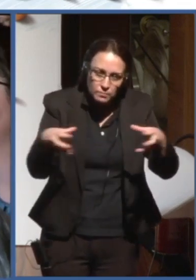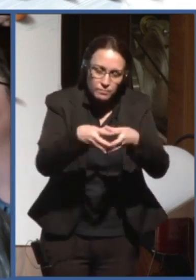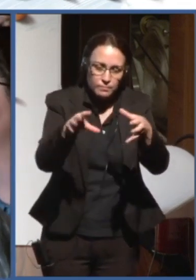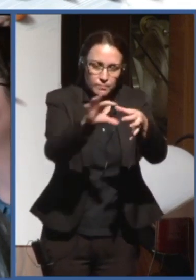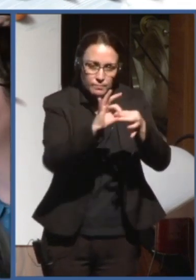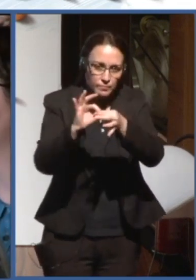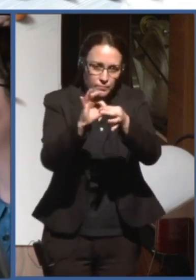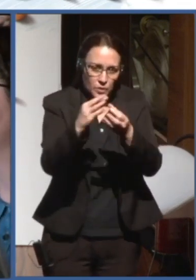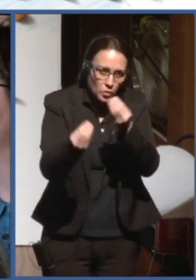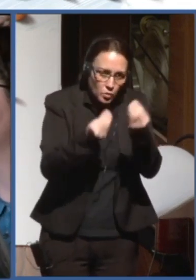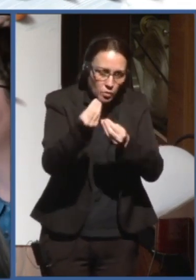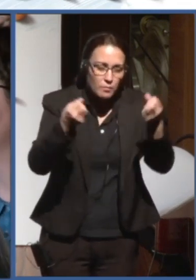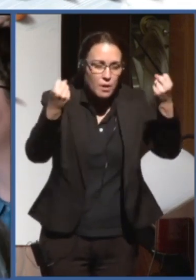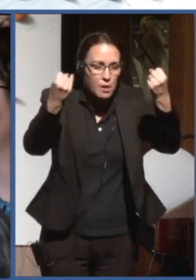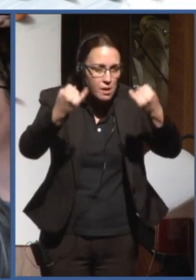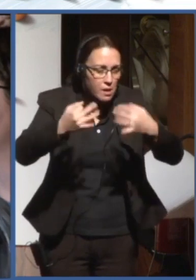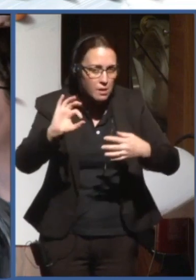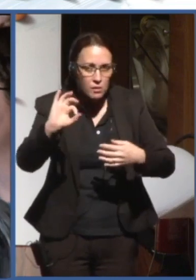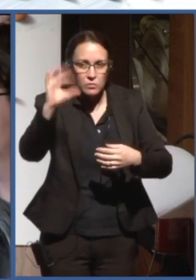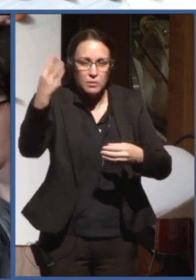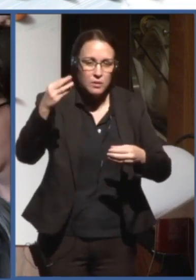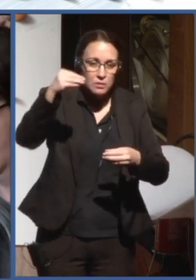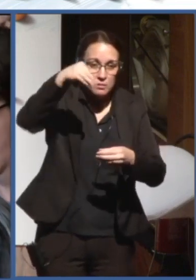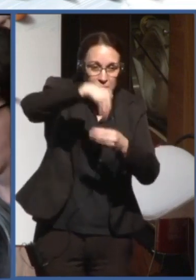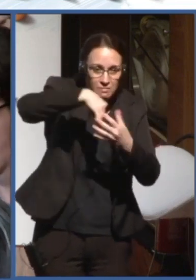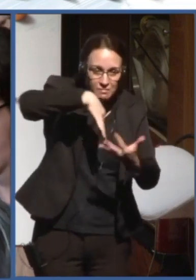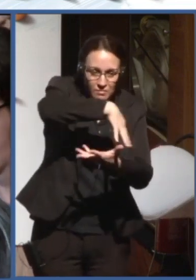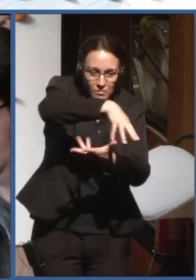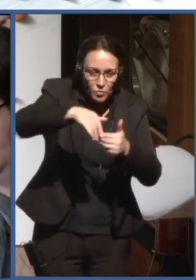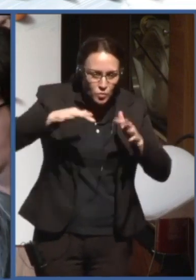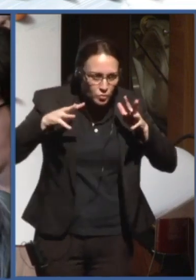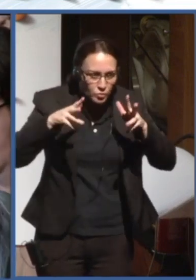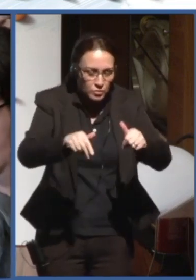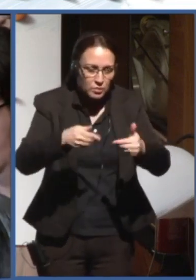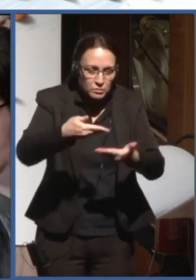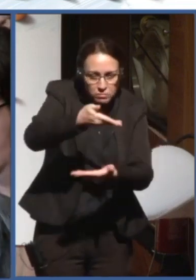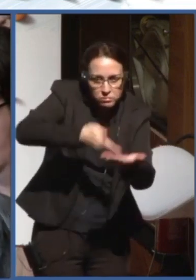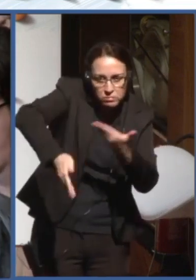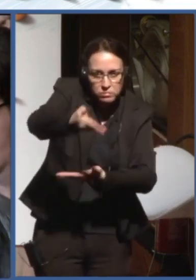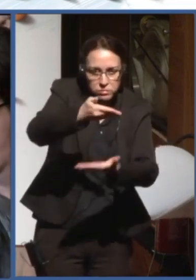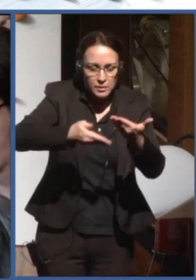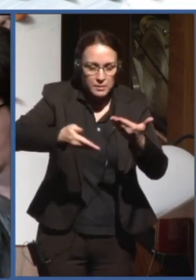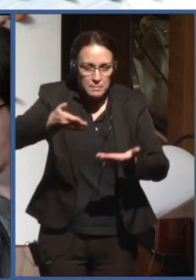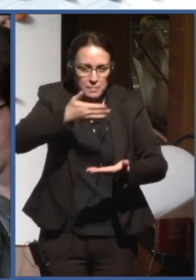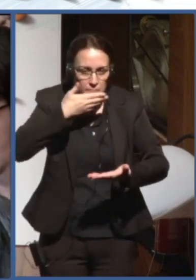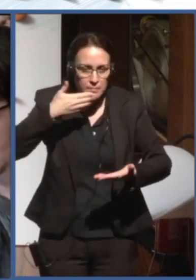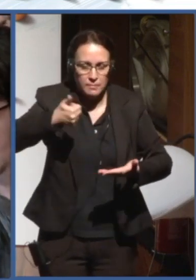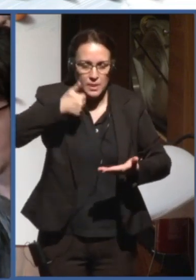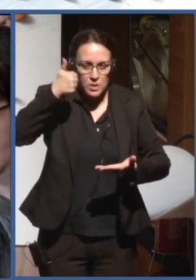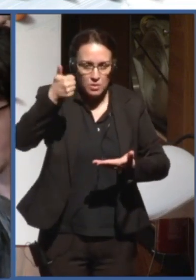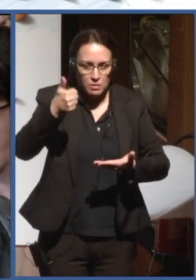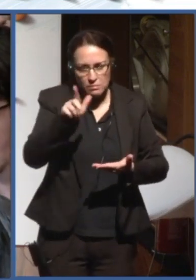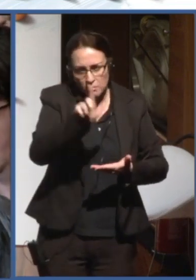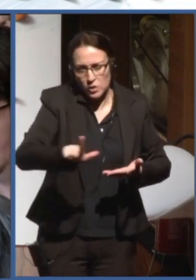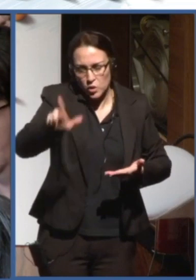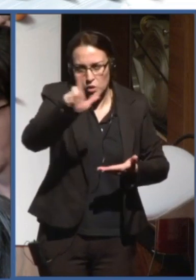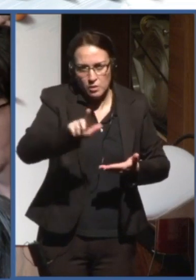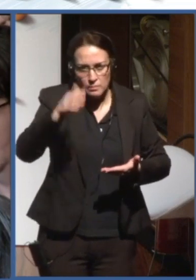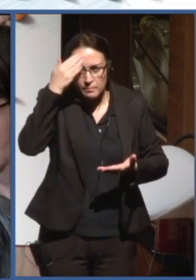happen in the whole world, in order to have a more effective collaboration. It's obvious that we don't need to understand the whole work,